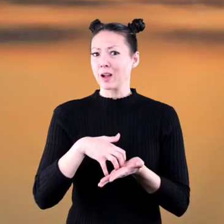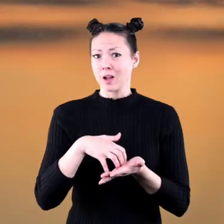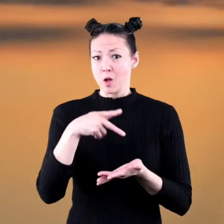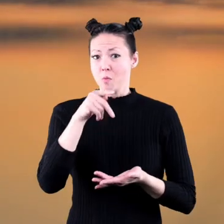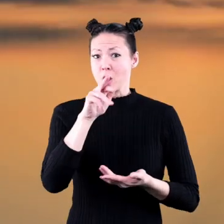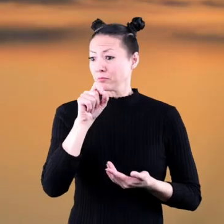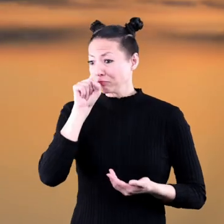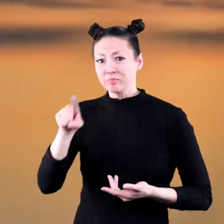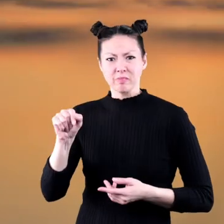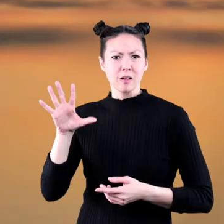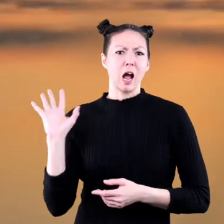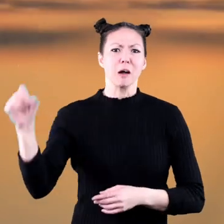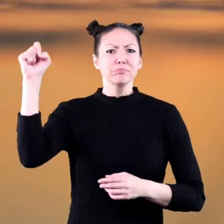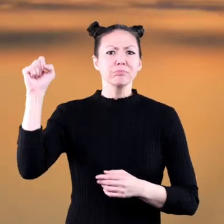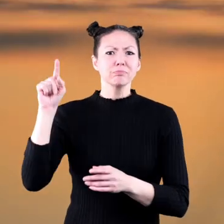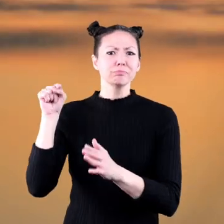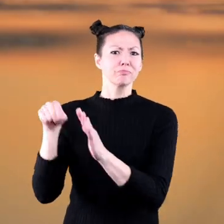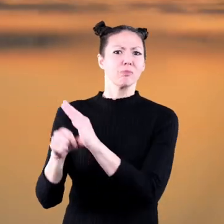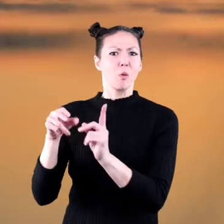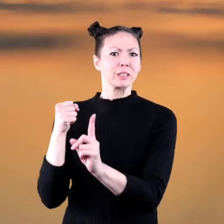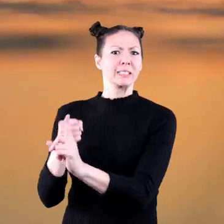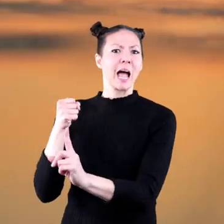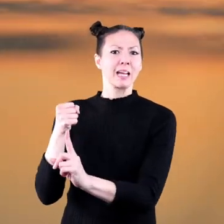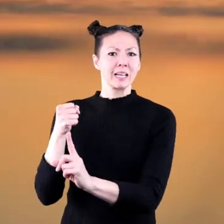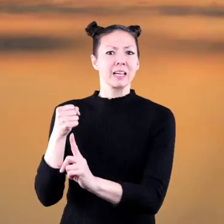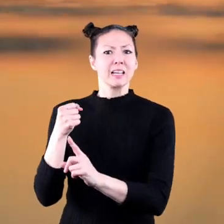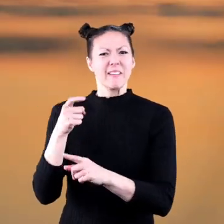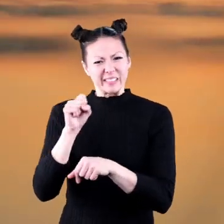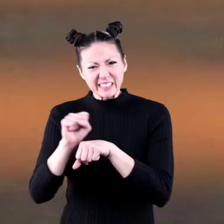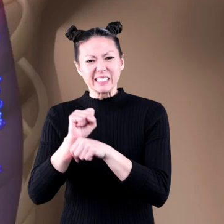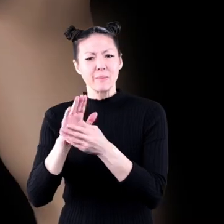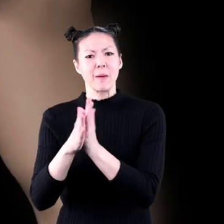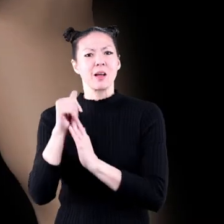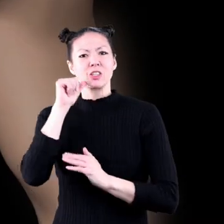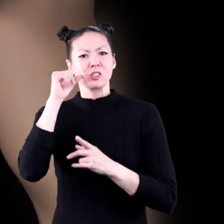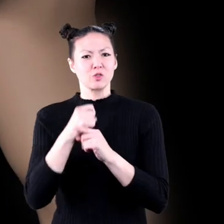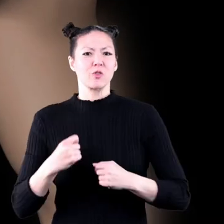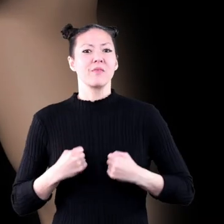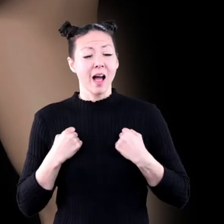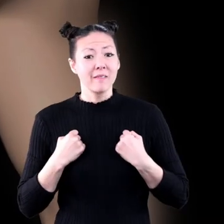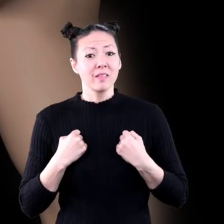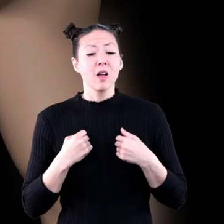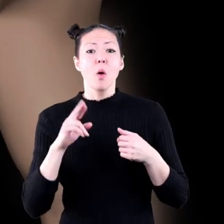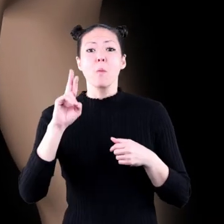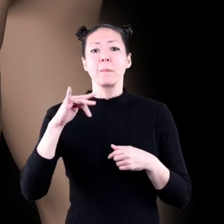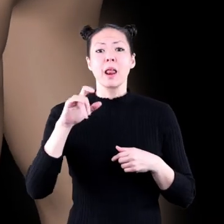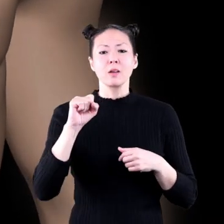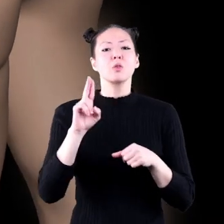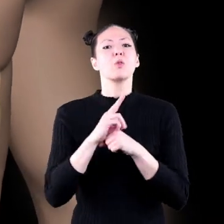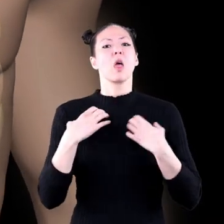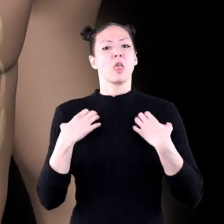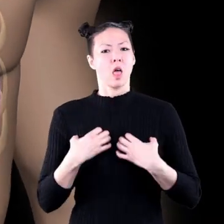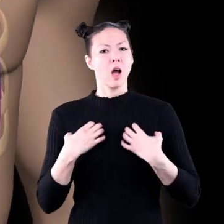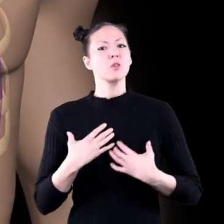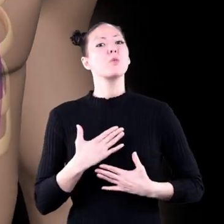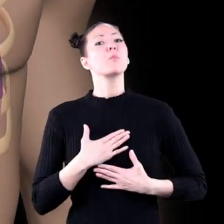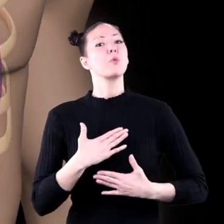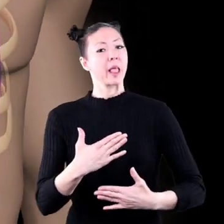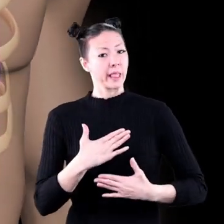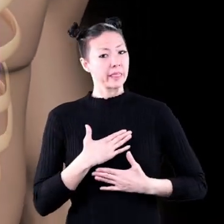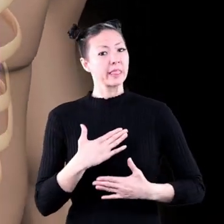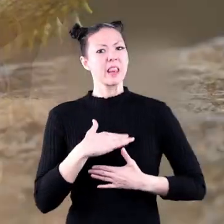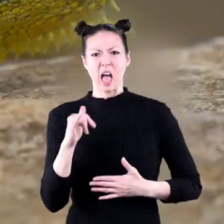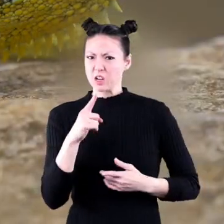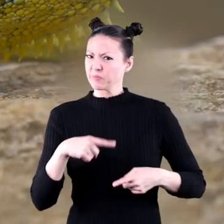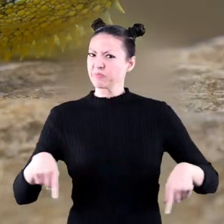And many hatchlings don't make it to adulthood. Reptiles use lungs to breathe, just like you do.